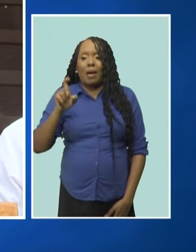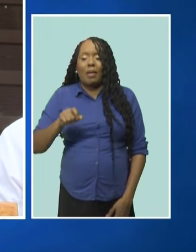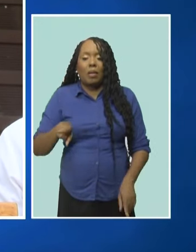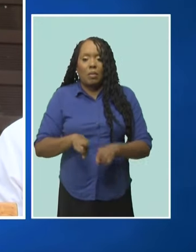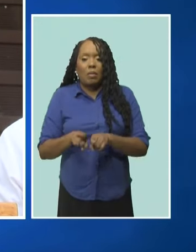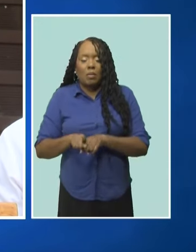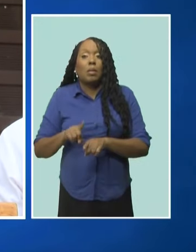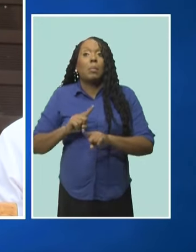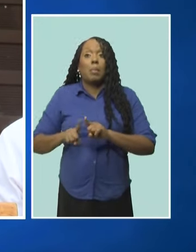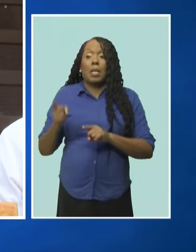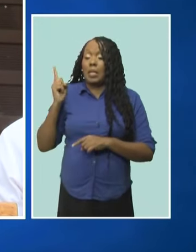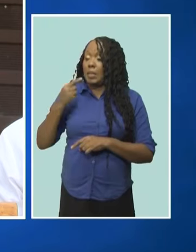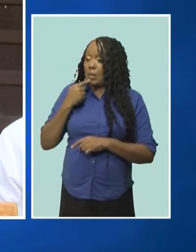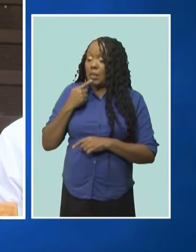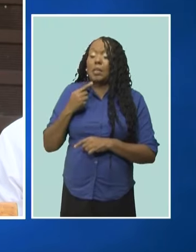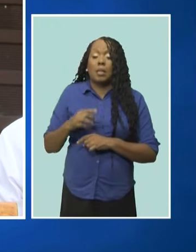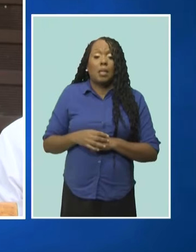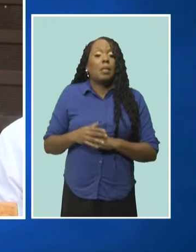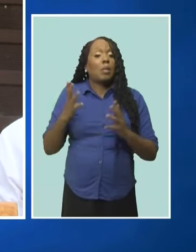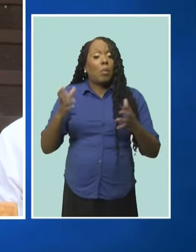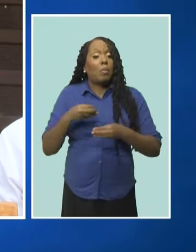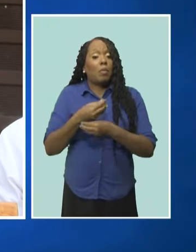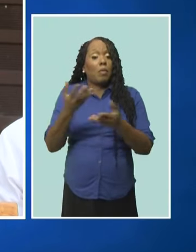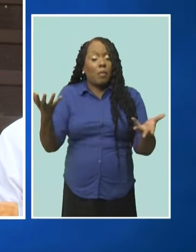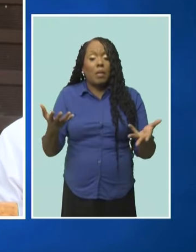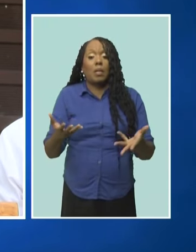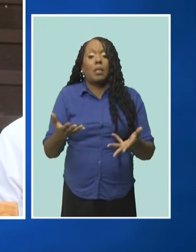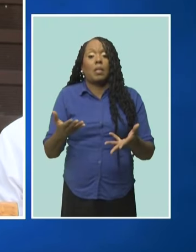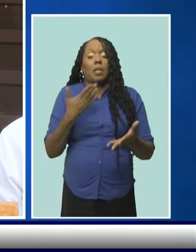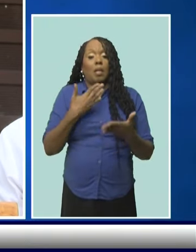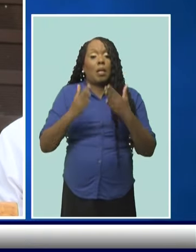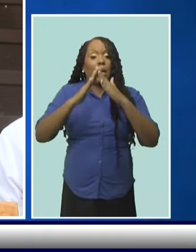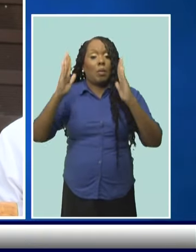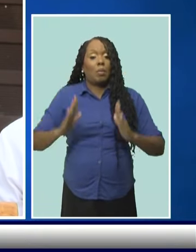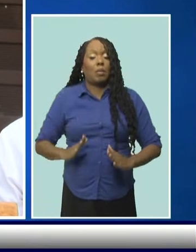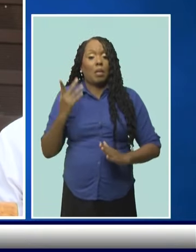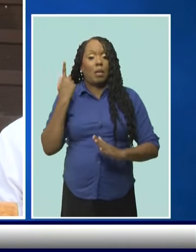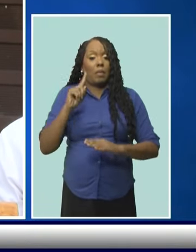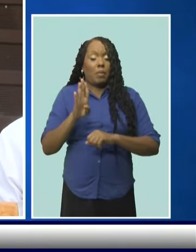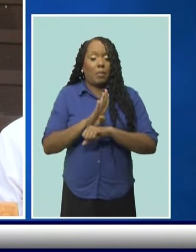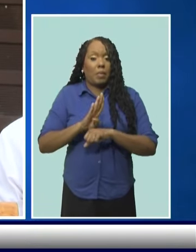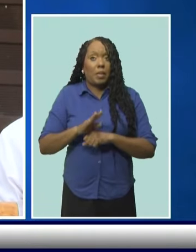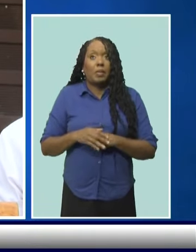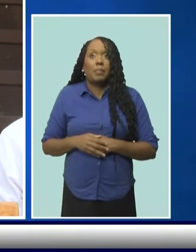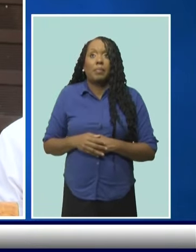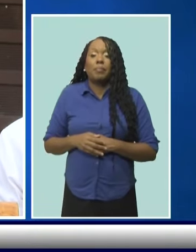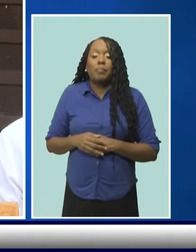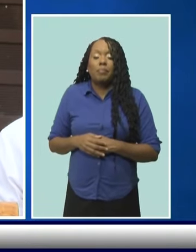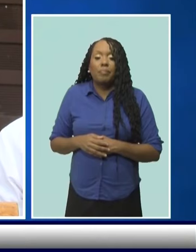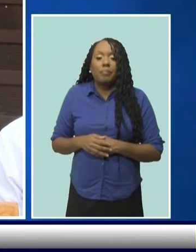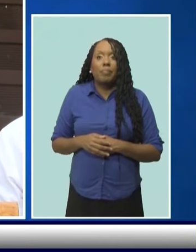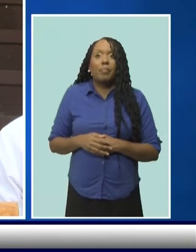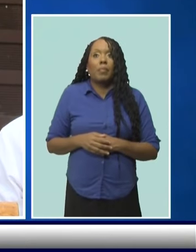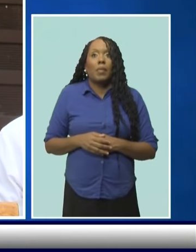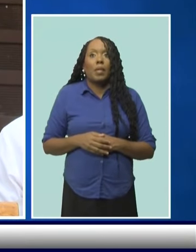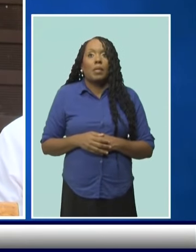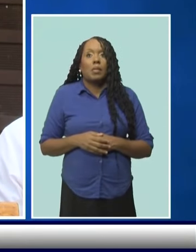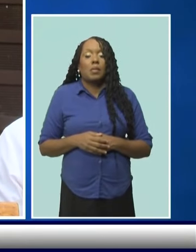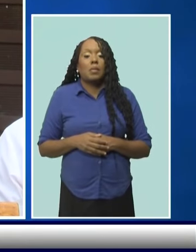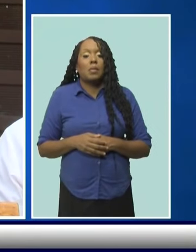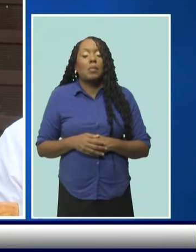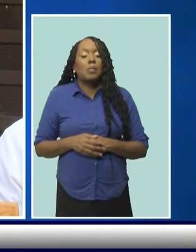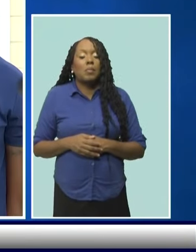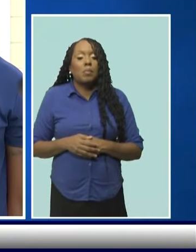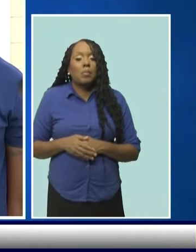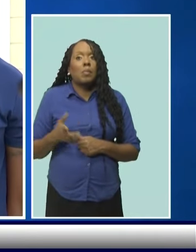for Barbados. The project, like I said, some of the challenges and some of the costs overruns, while we can